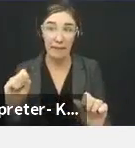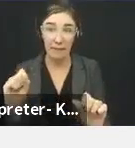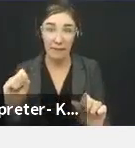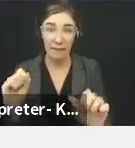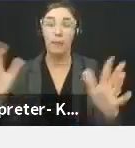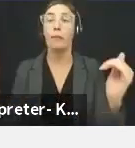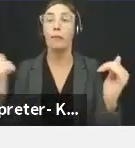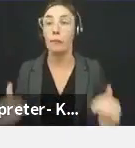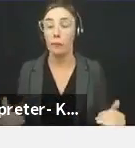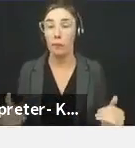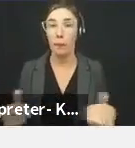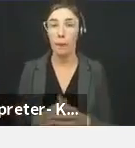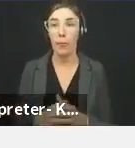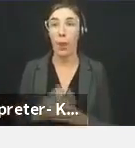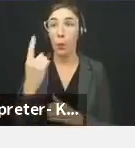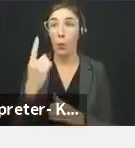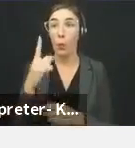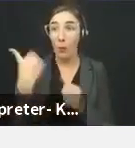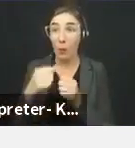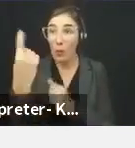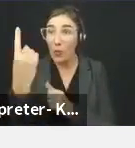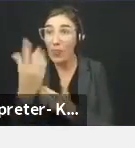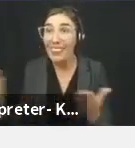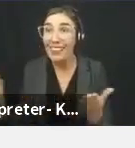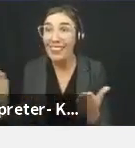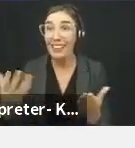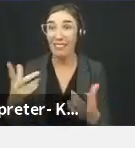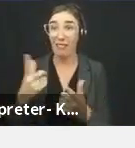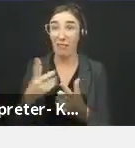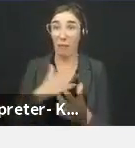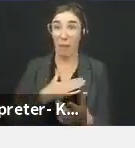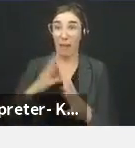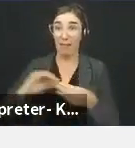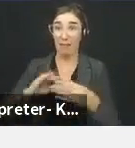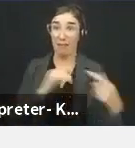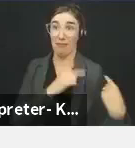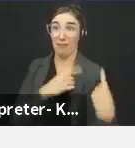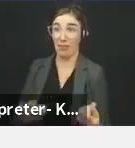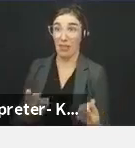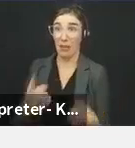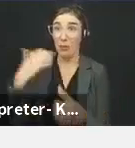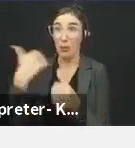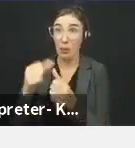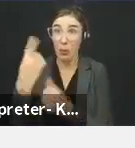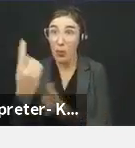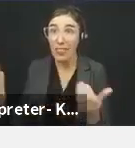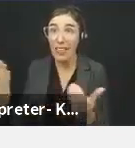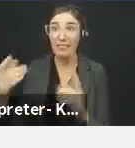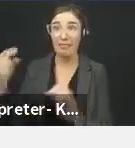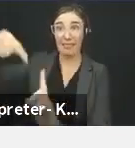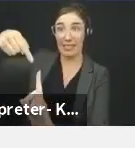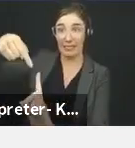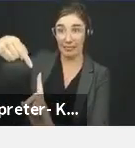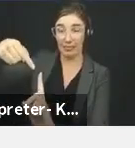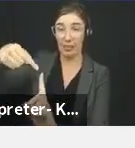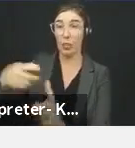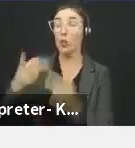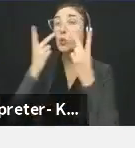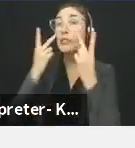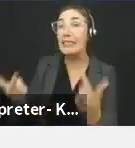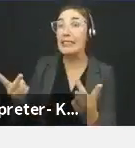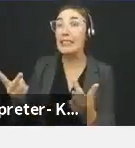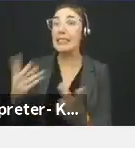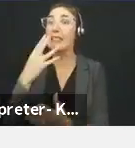about is if you remember one thing, and only one thing from what I talked about today or this program, let it be this. If you see an anti-Semitic